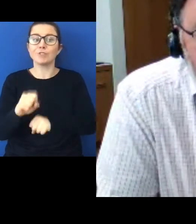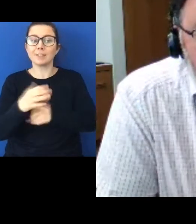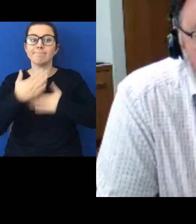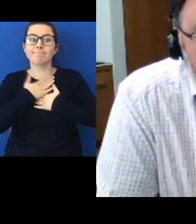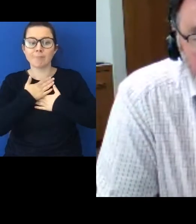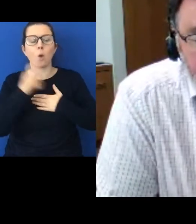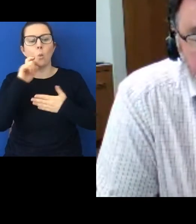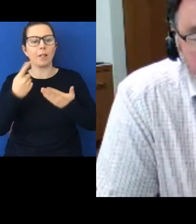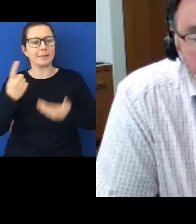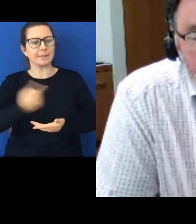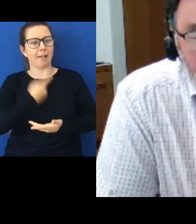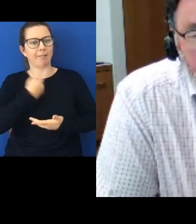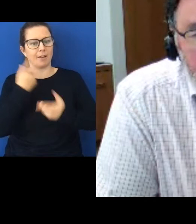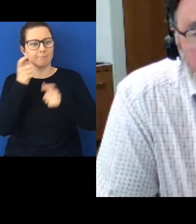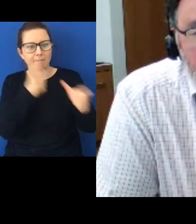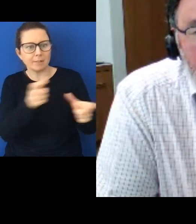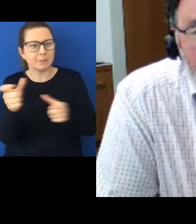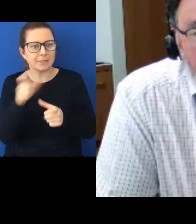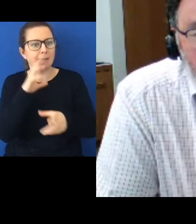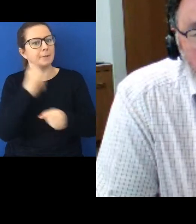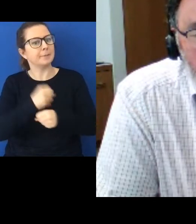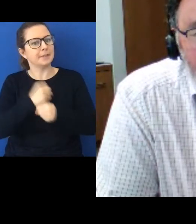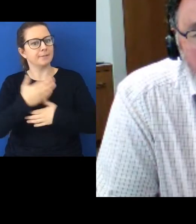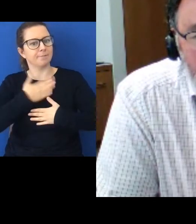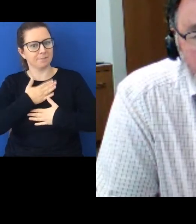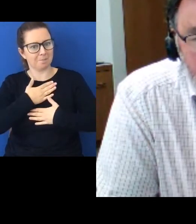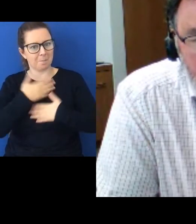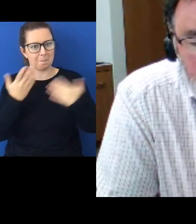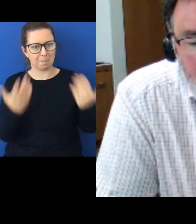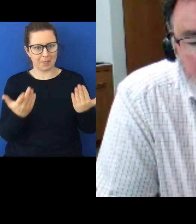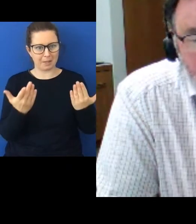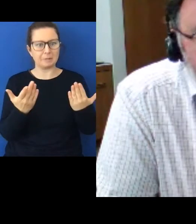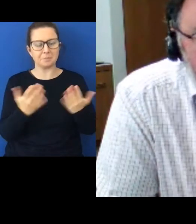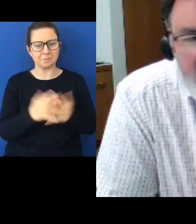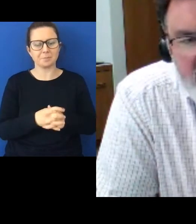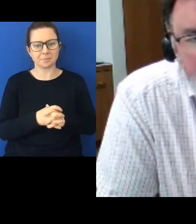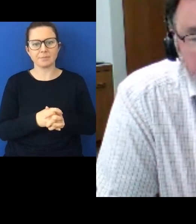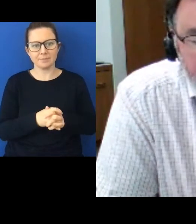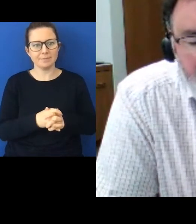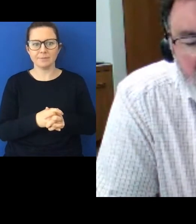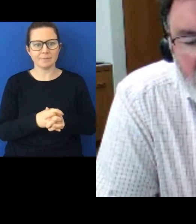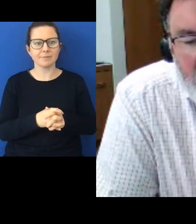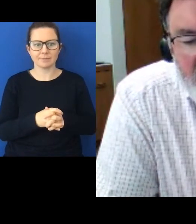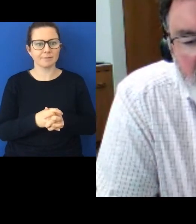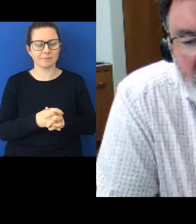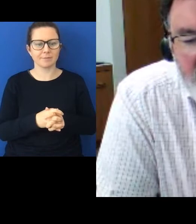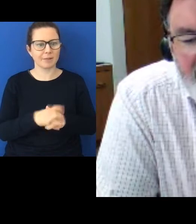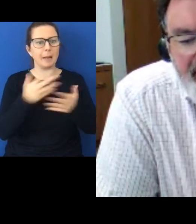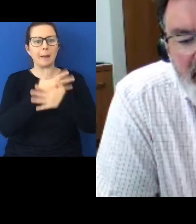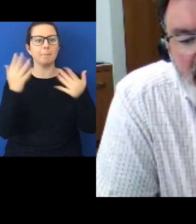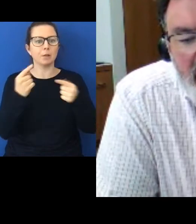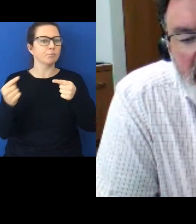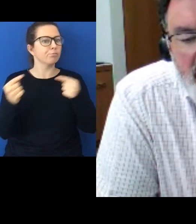self-government right in Article 2 of the Maori text. And there's a great deal of debate